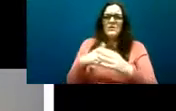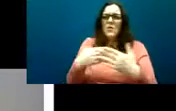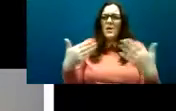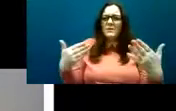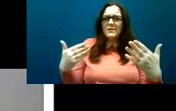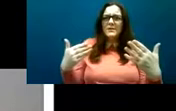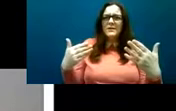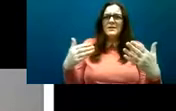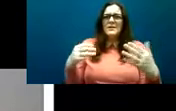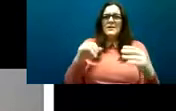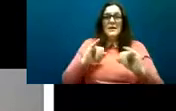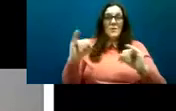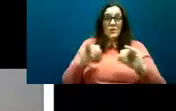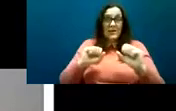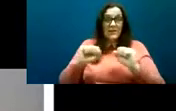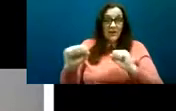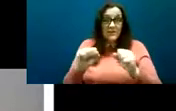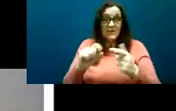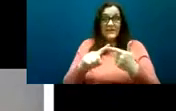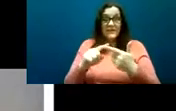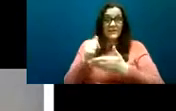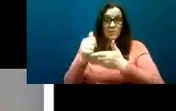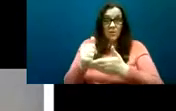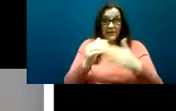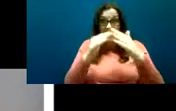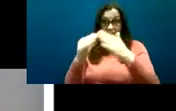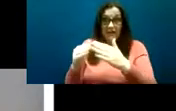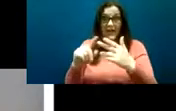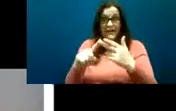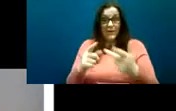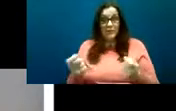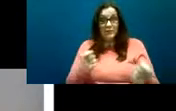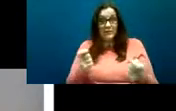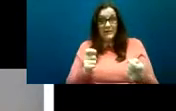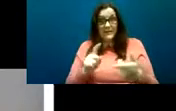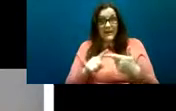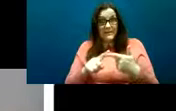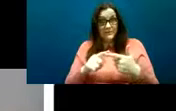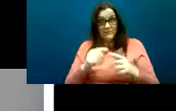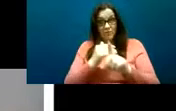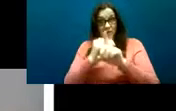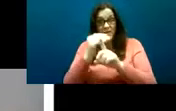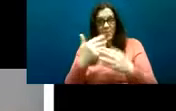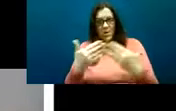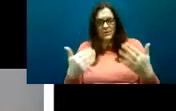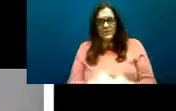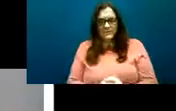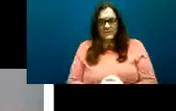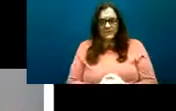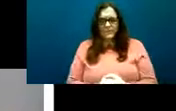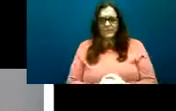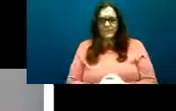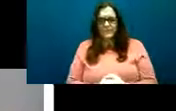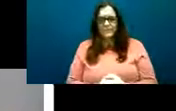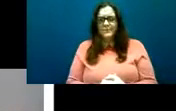and from that a prevalence estimate was achieved so out of the 106